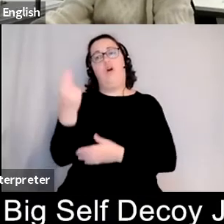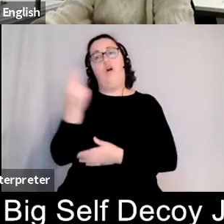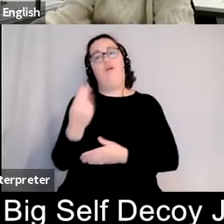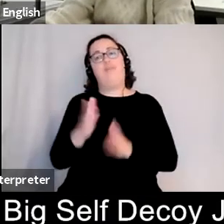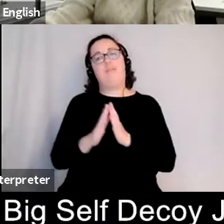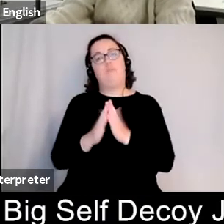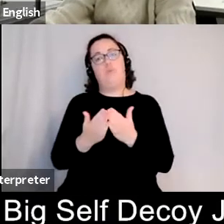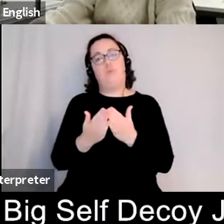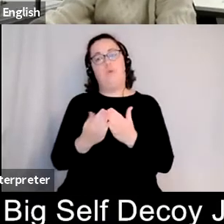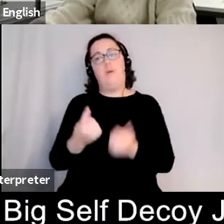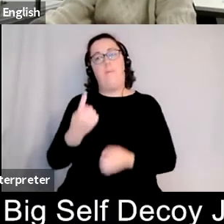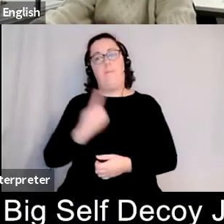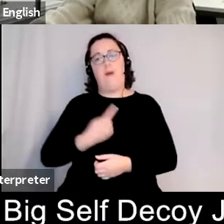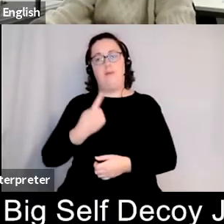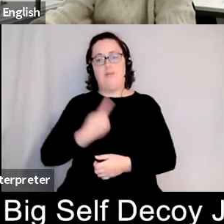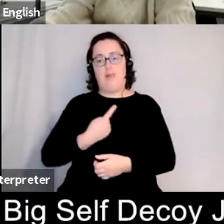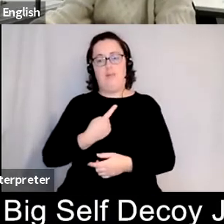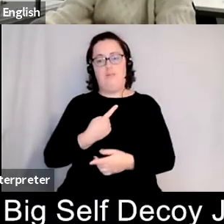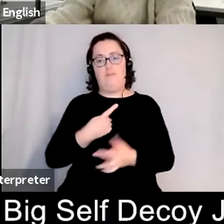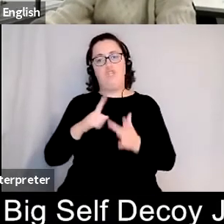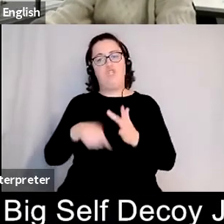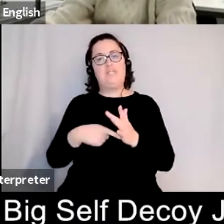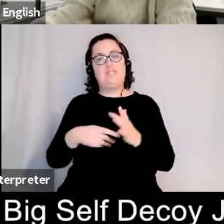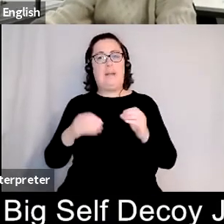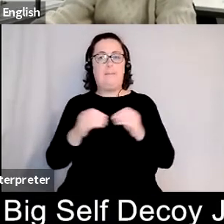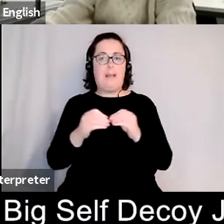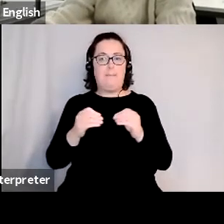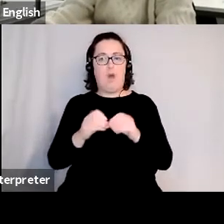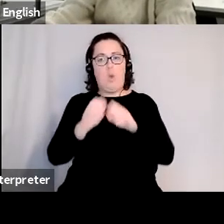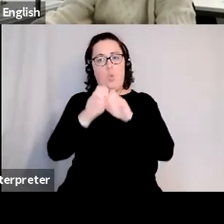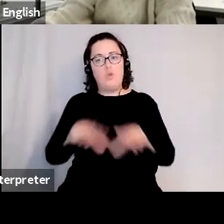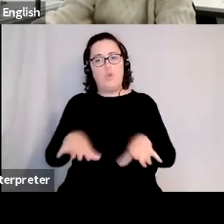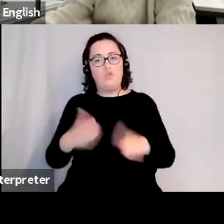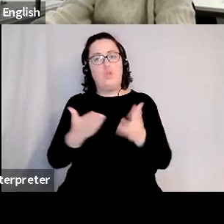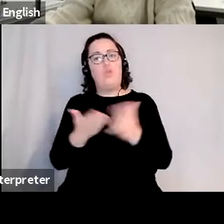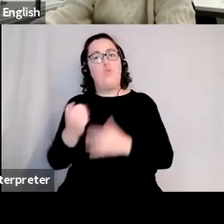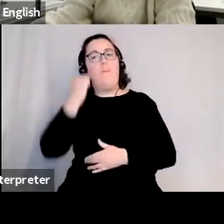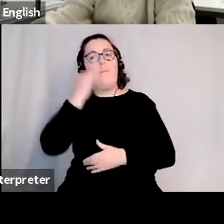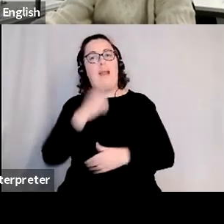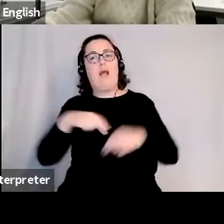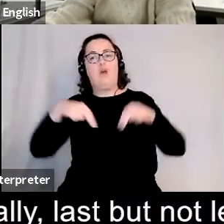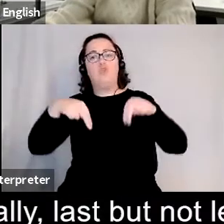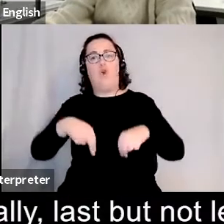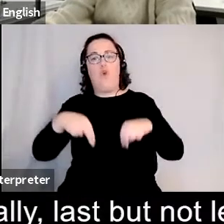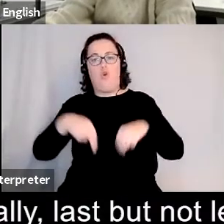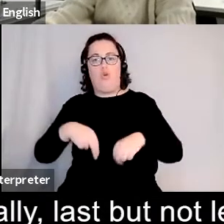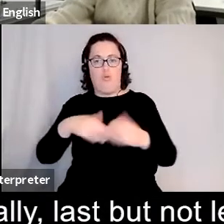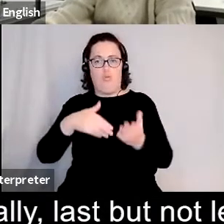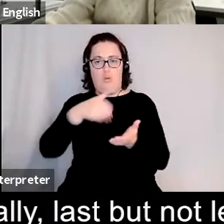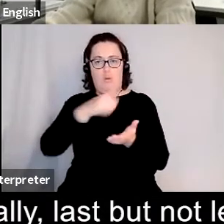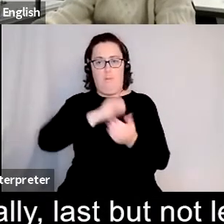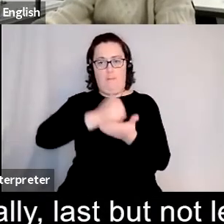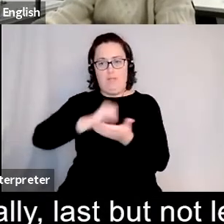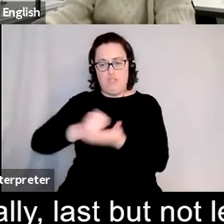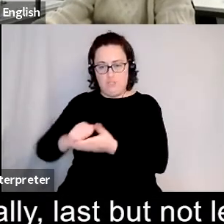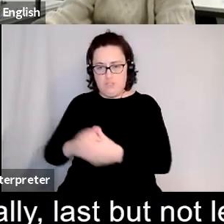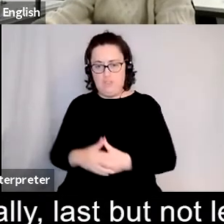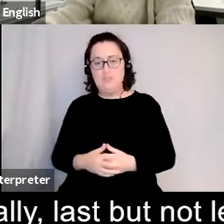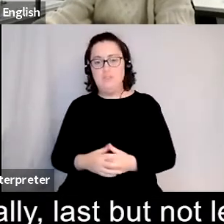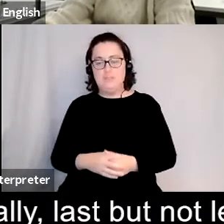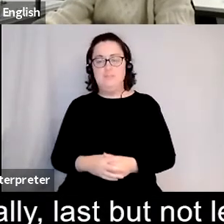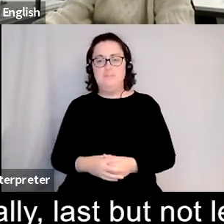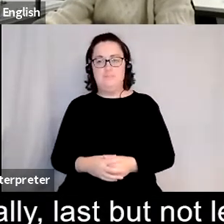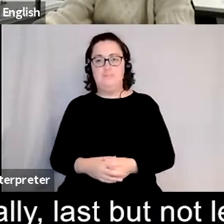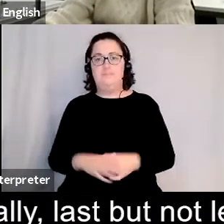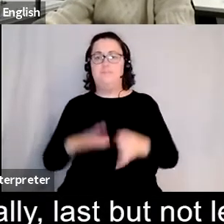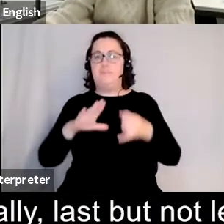decoy justin beaver was launched in the uk by black dog publishing and finally last but not least we